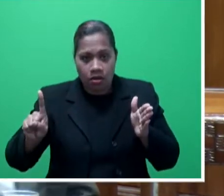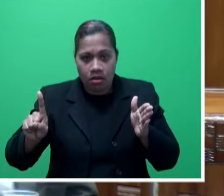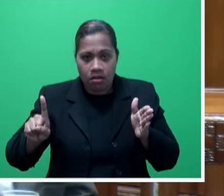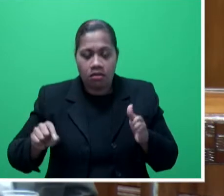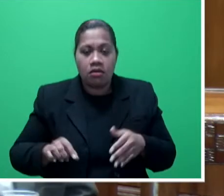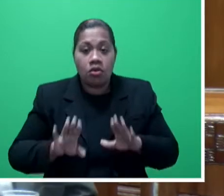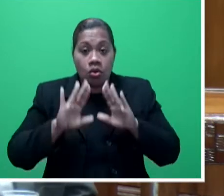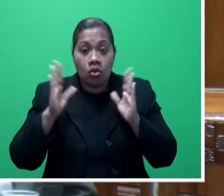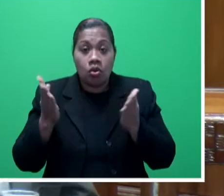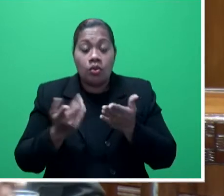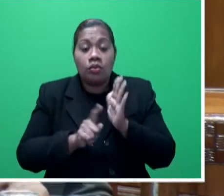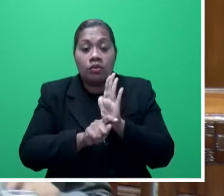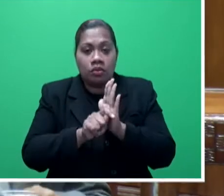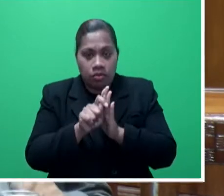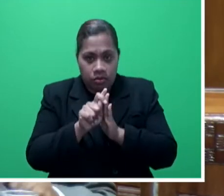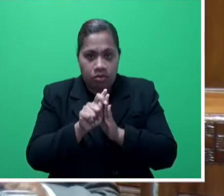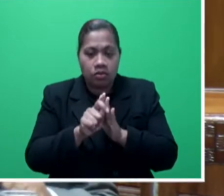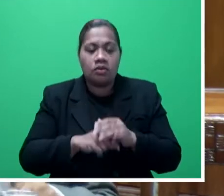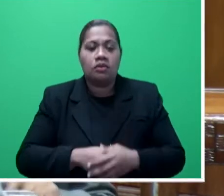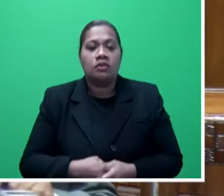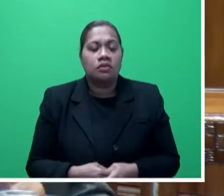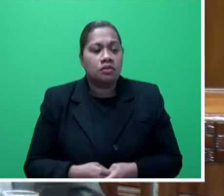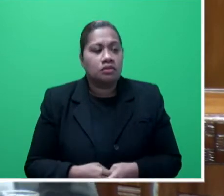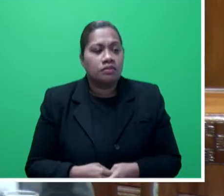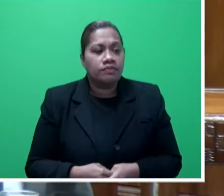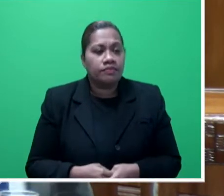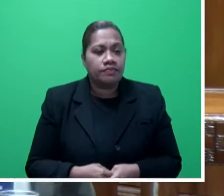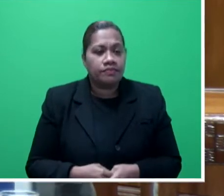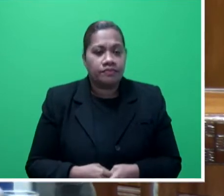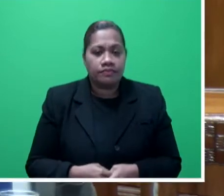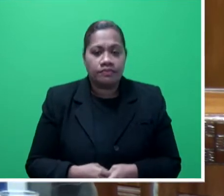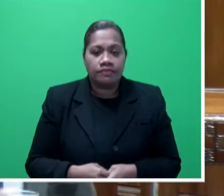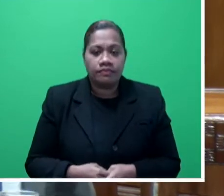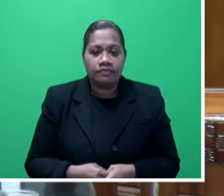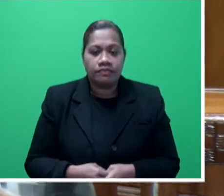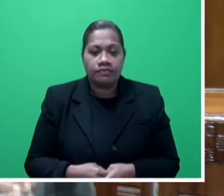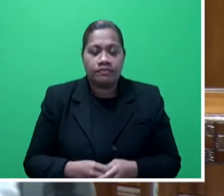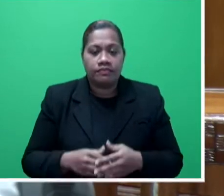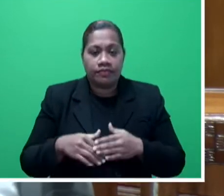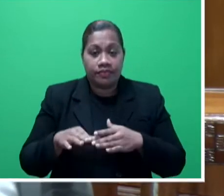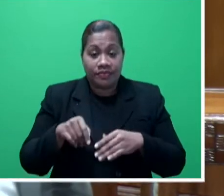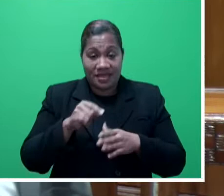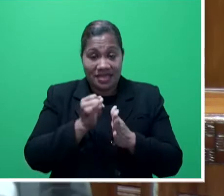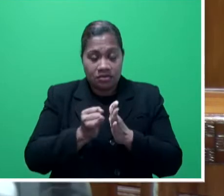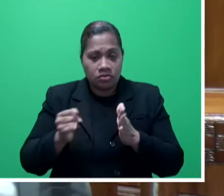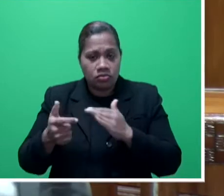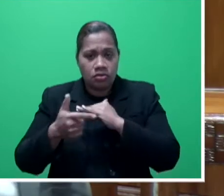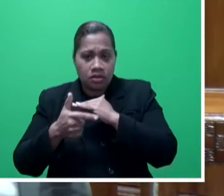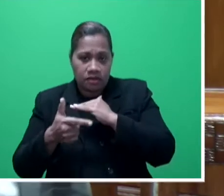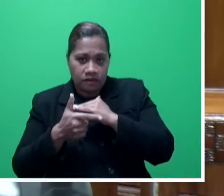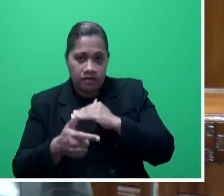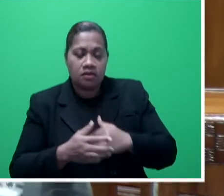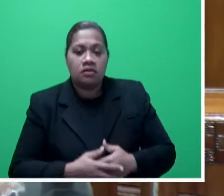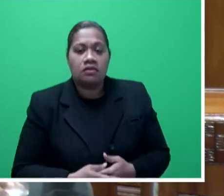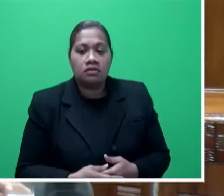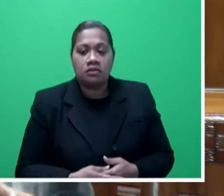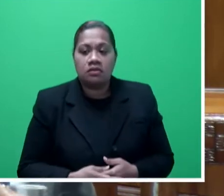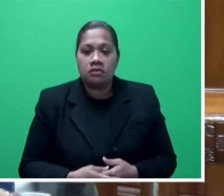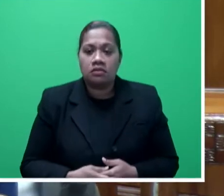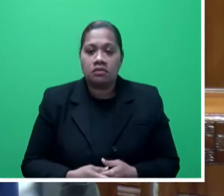one degree Celsius, above the pre-industrial levels. So, Mr. Speaker says, with warmer atmosphere,